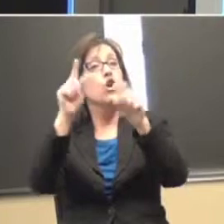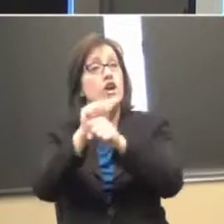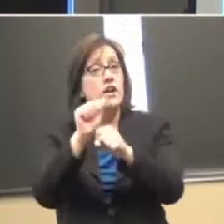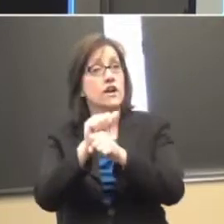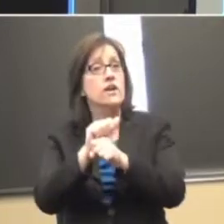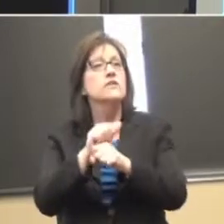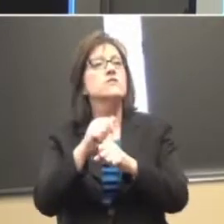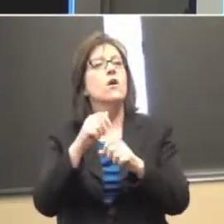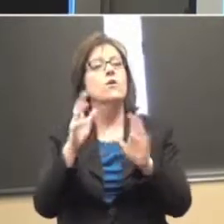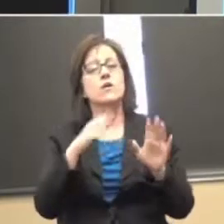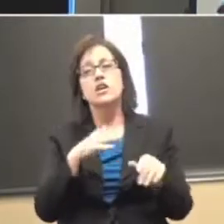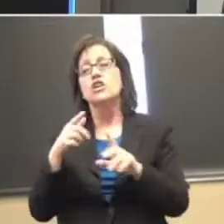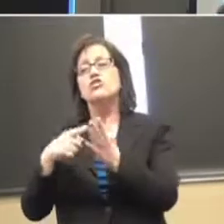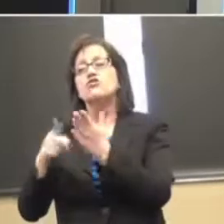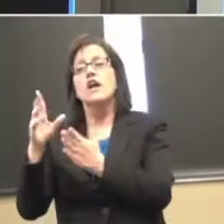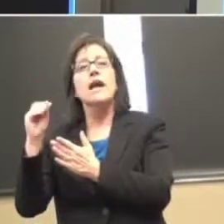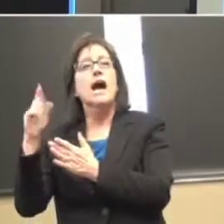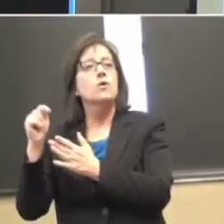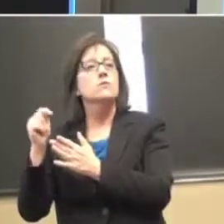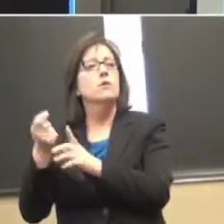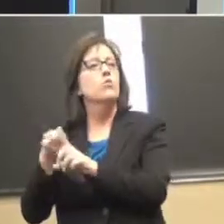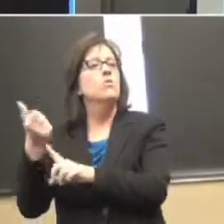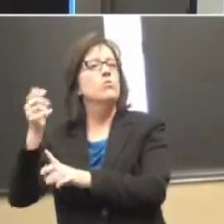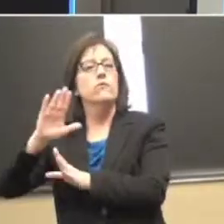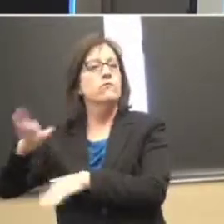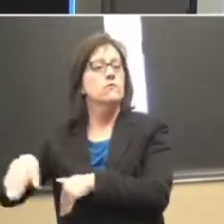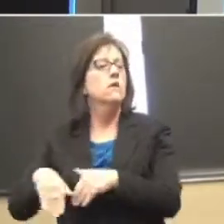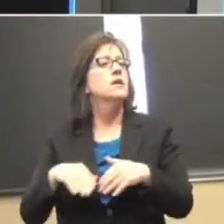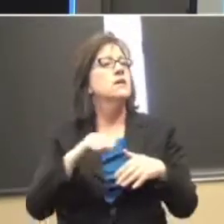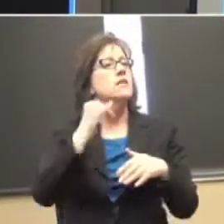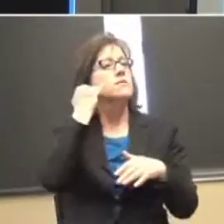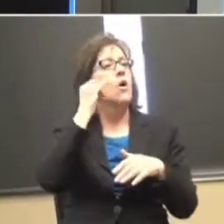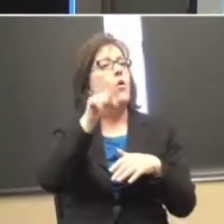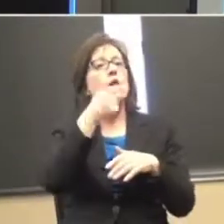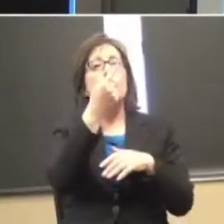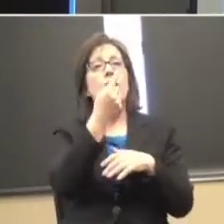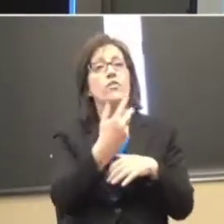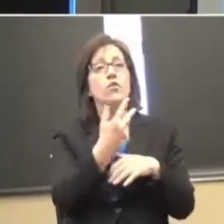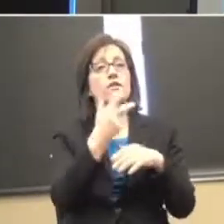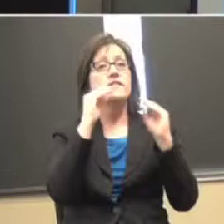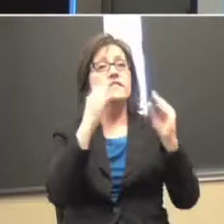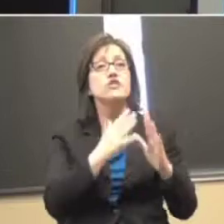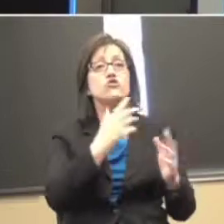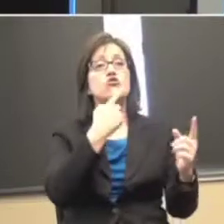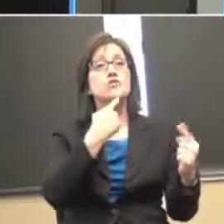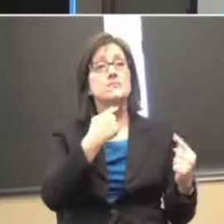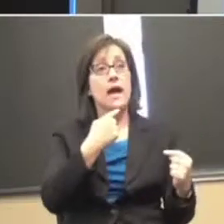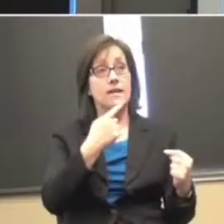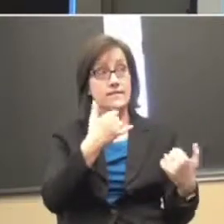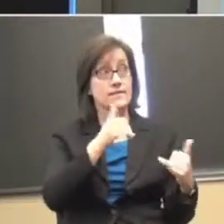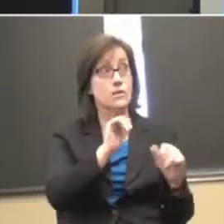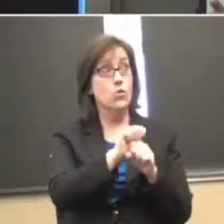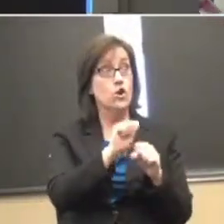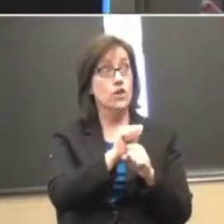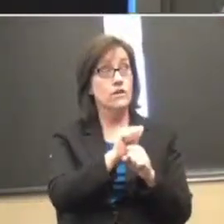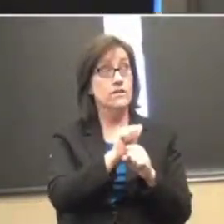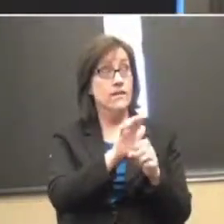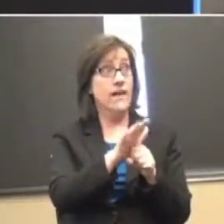if that makes any difference. Let's say we're only going to get a third of the teachers to respond. Does that still work? Is that enough feedback?